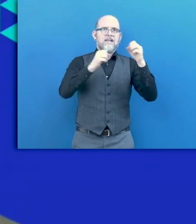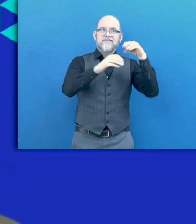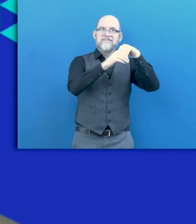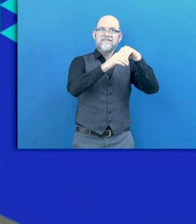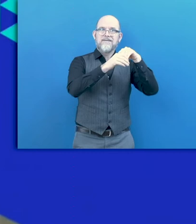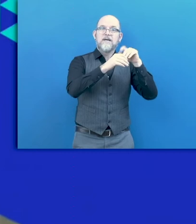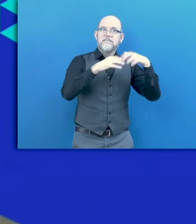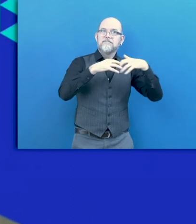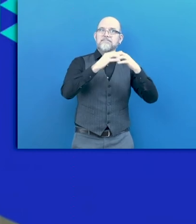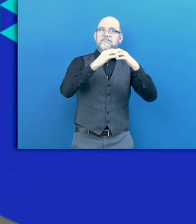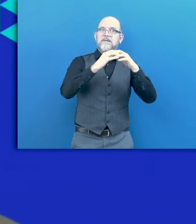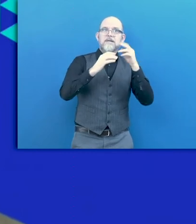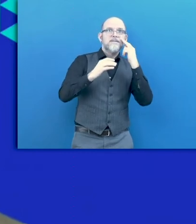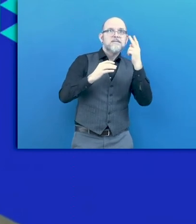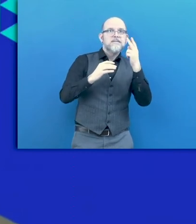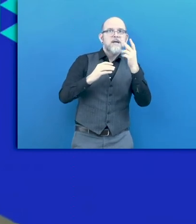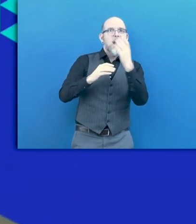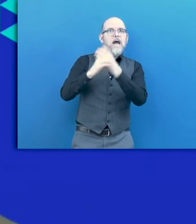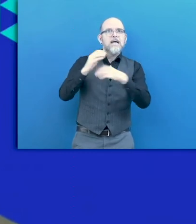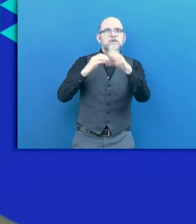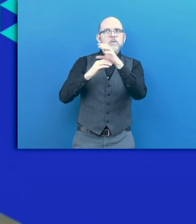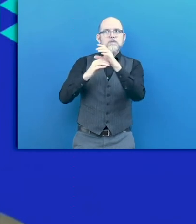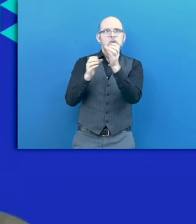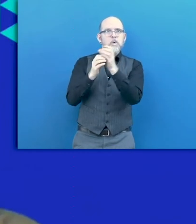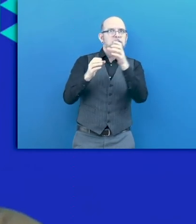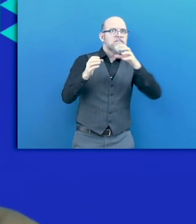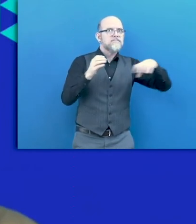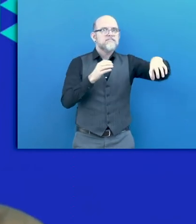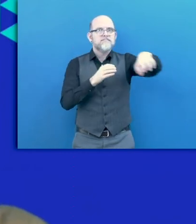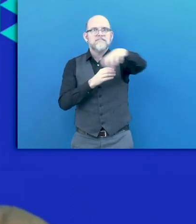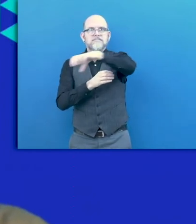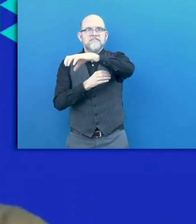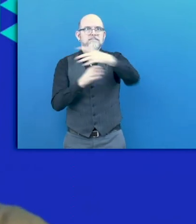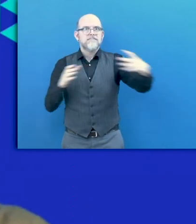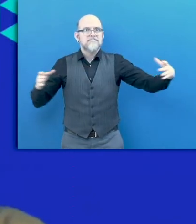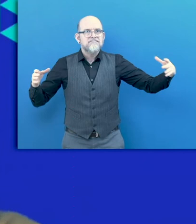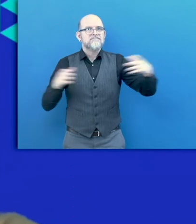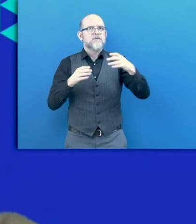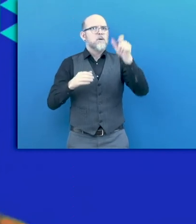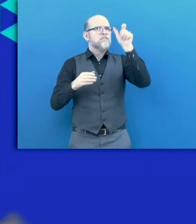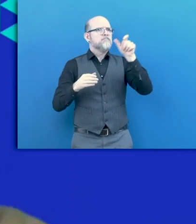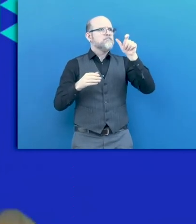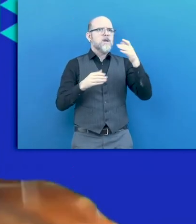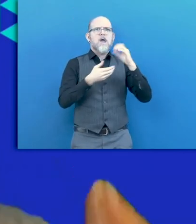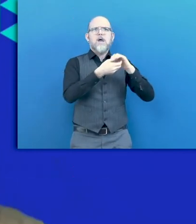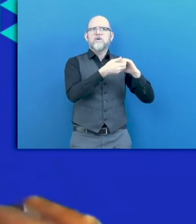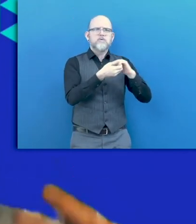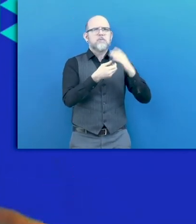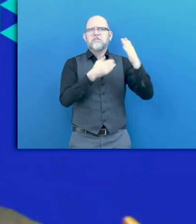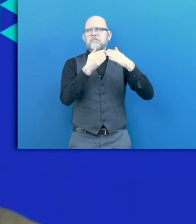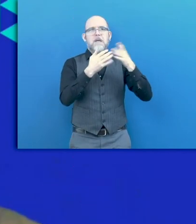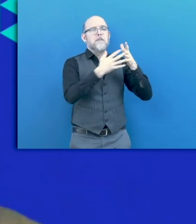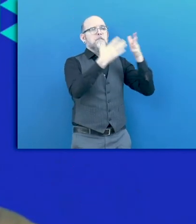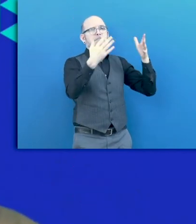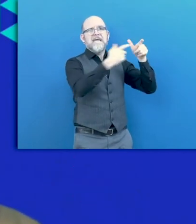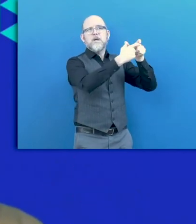resource groups that exist on disability, in particular, among many global companies. So, if you would only be looking